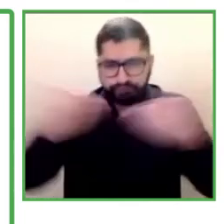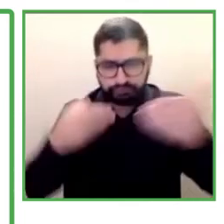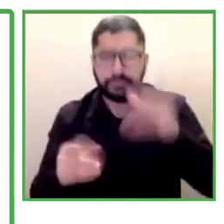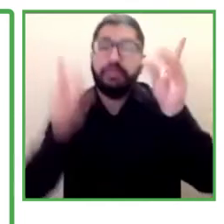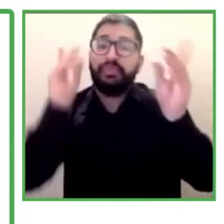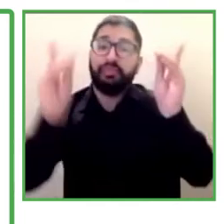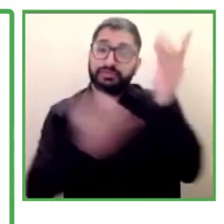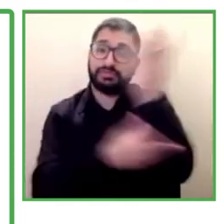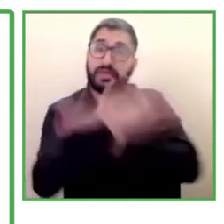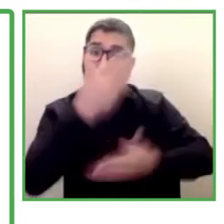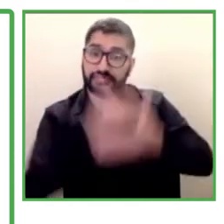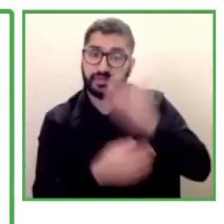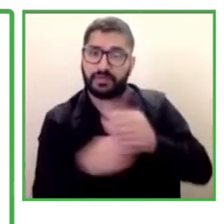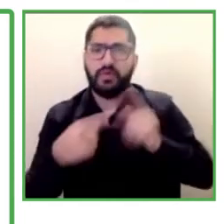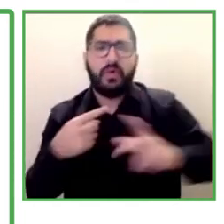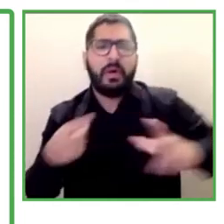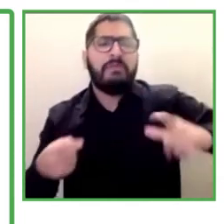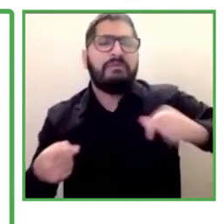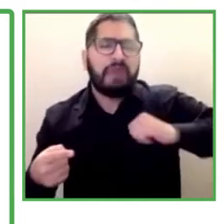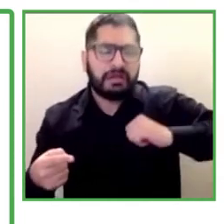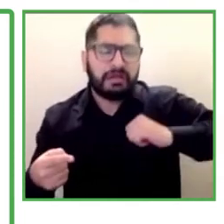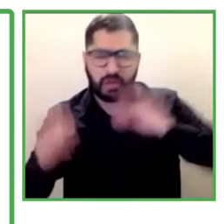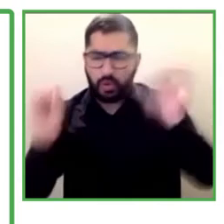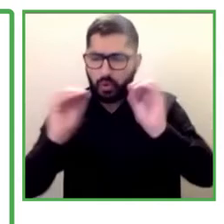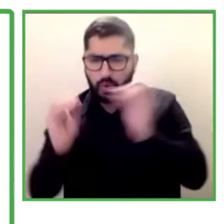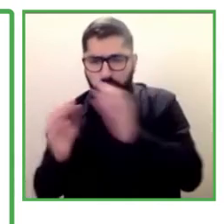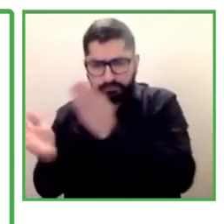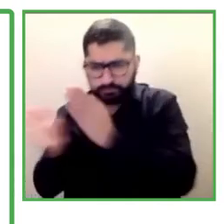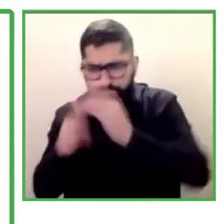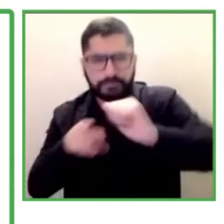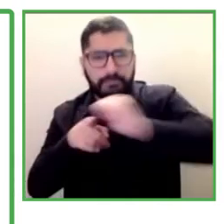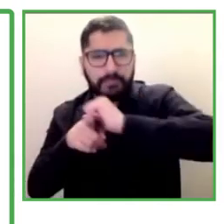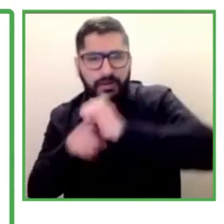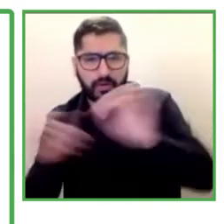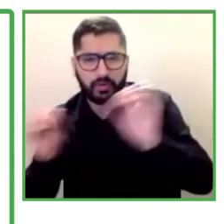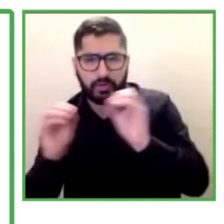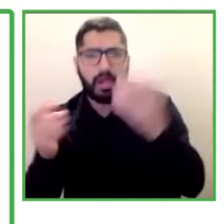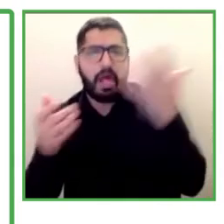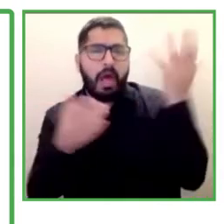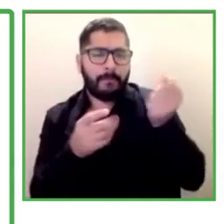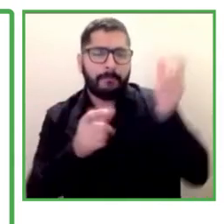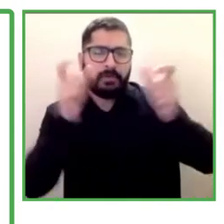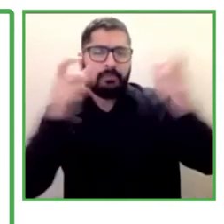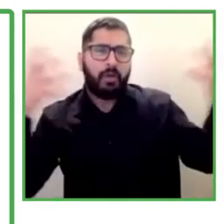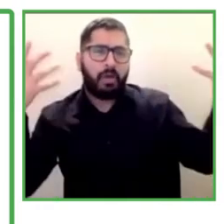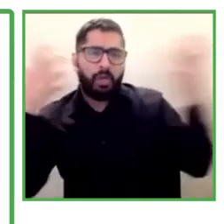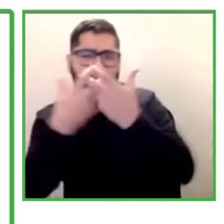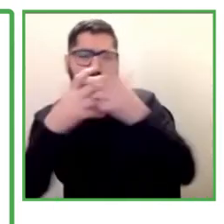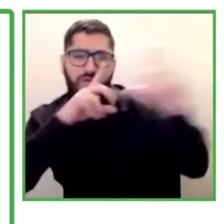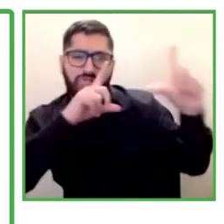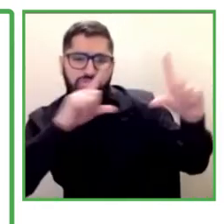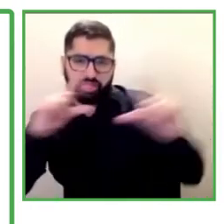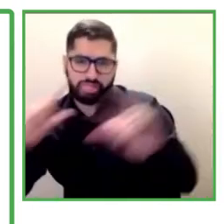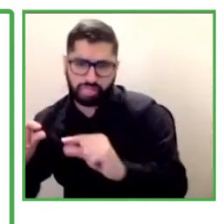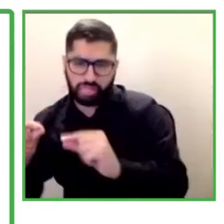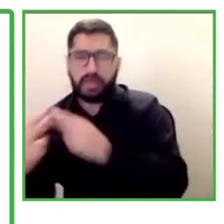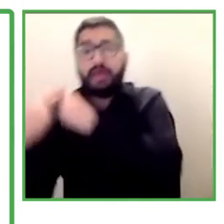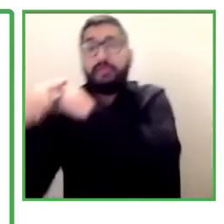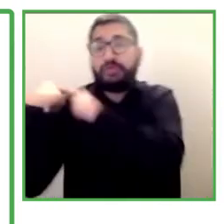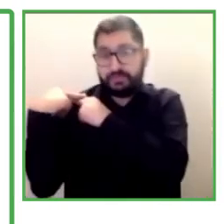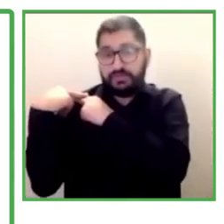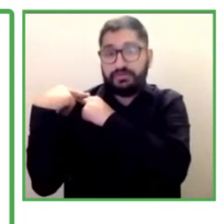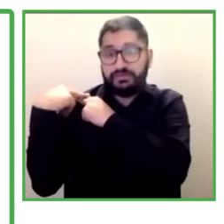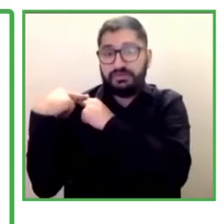disabilities, the lack of preparation of the companies and the lack of articulation amongst the different processes